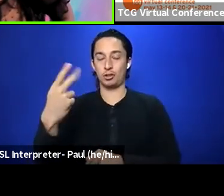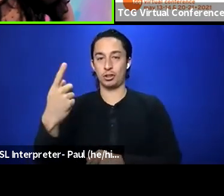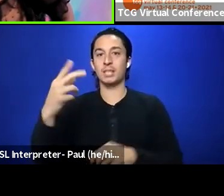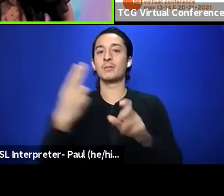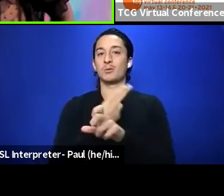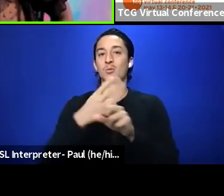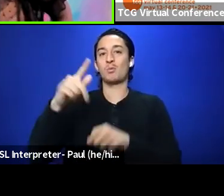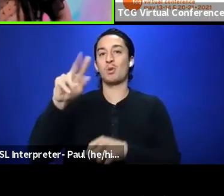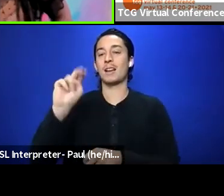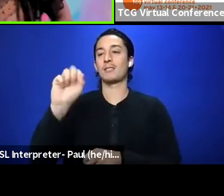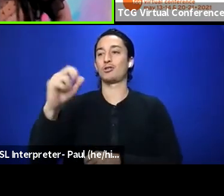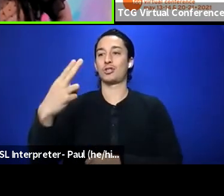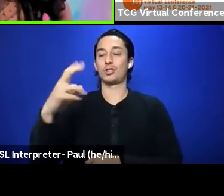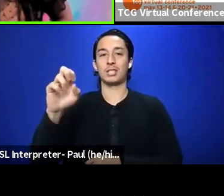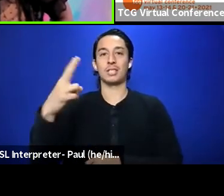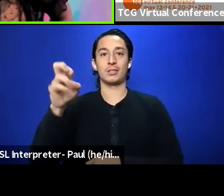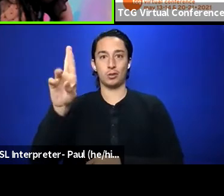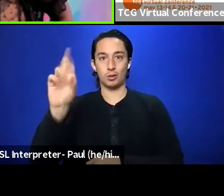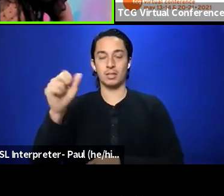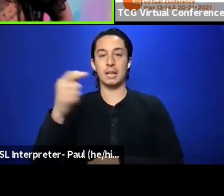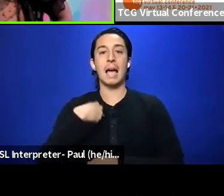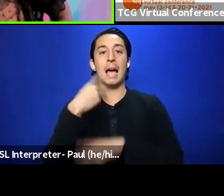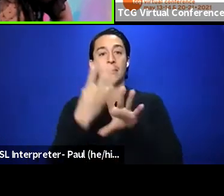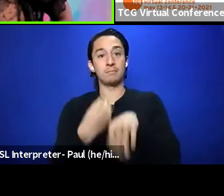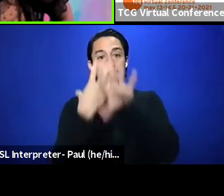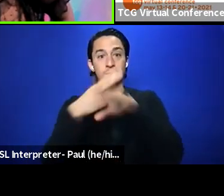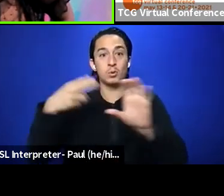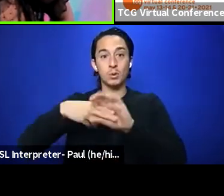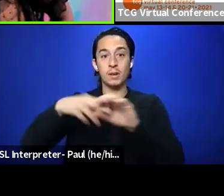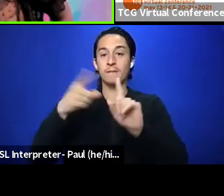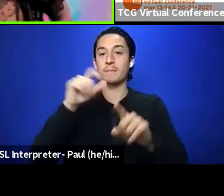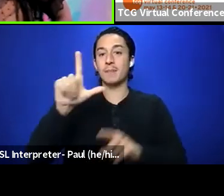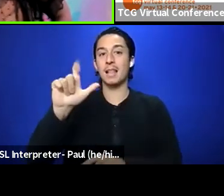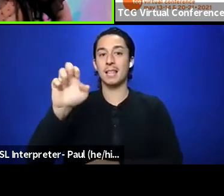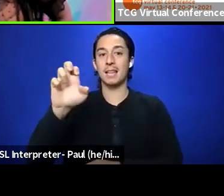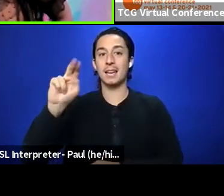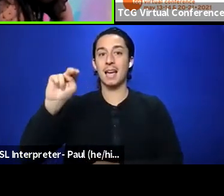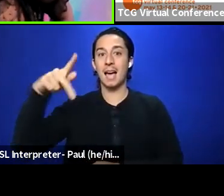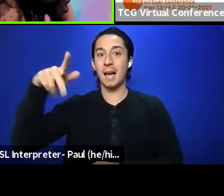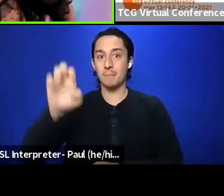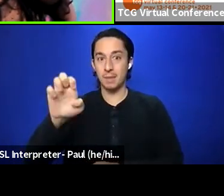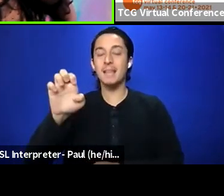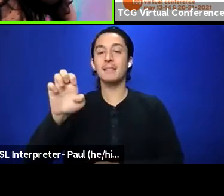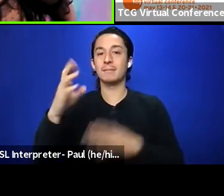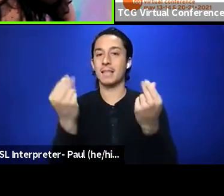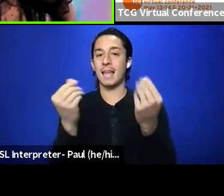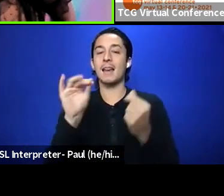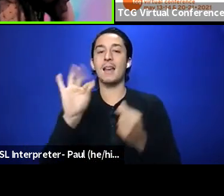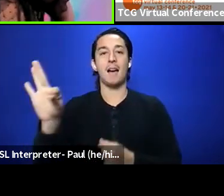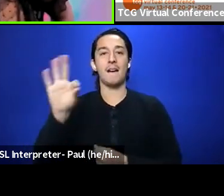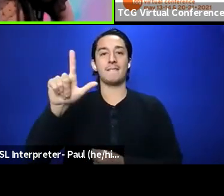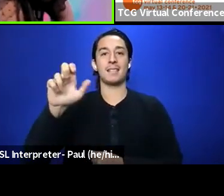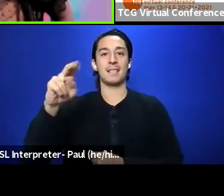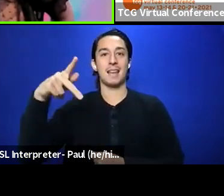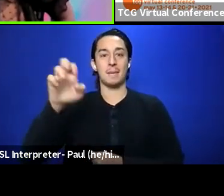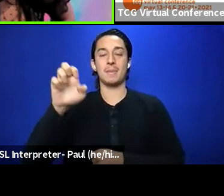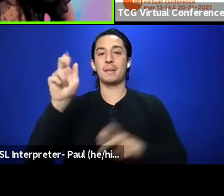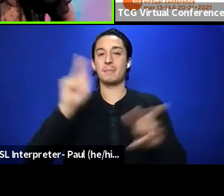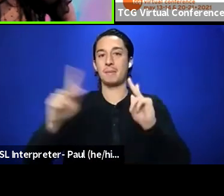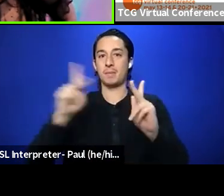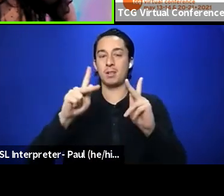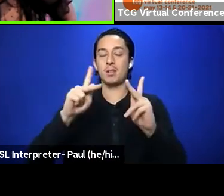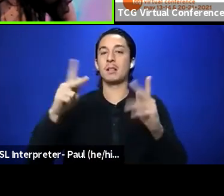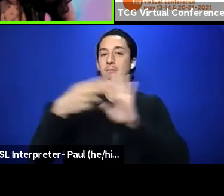pronouns. I am zooming in today from Lenape Hoking, the unceded lands of the Lenape people, colonially known